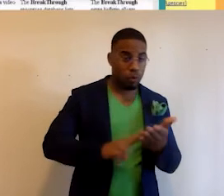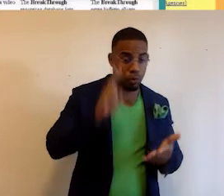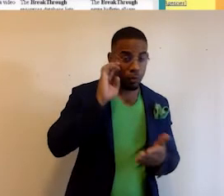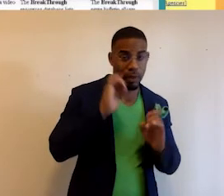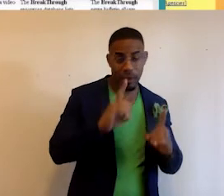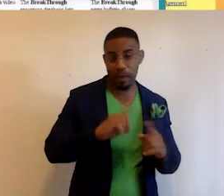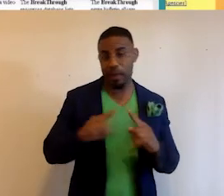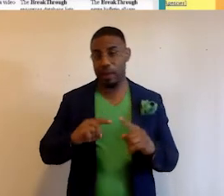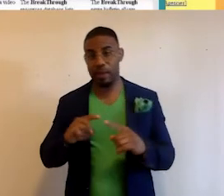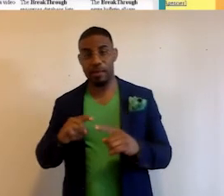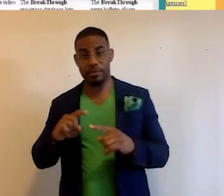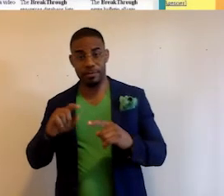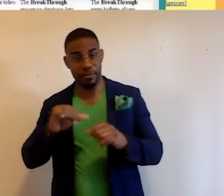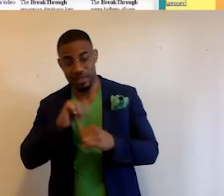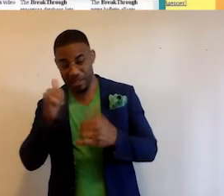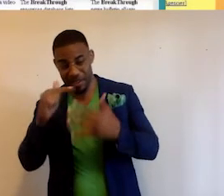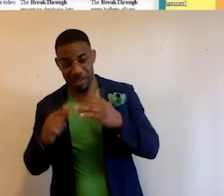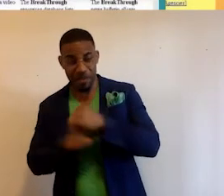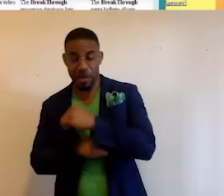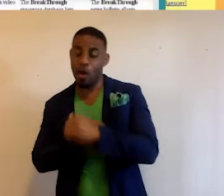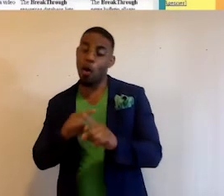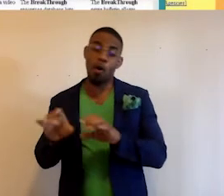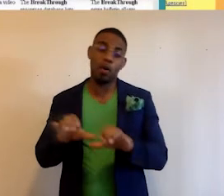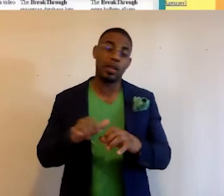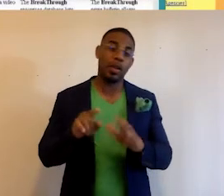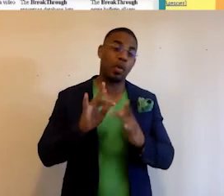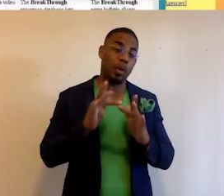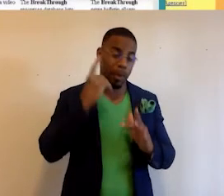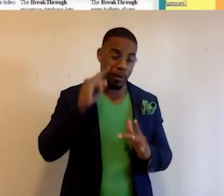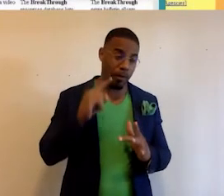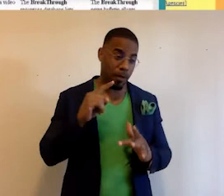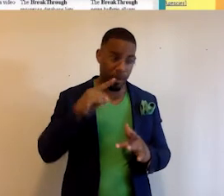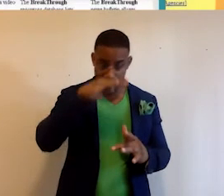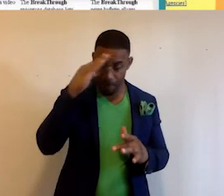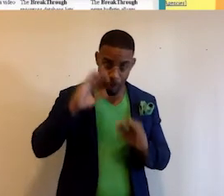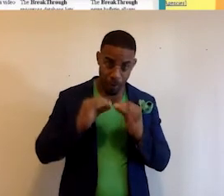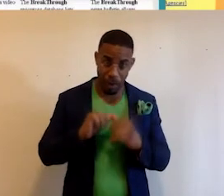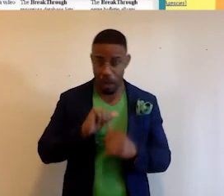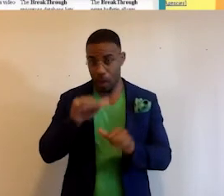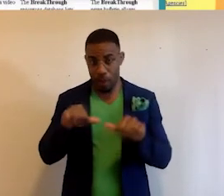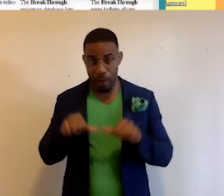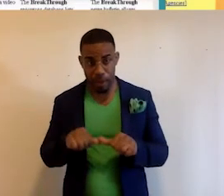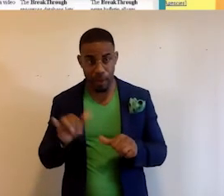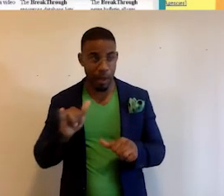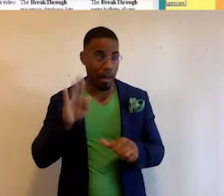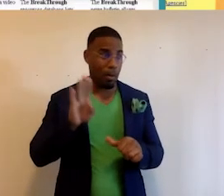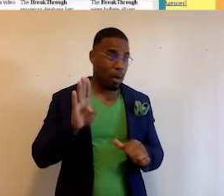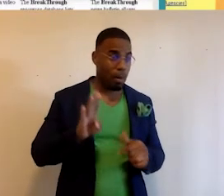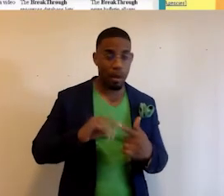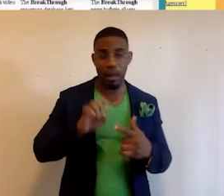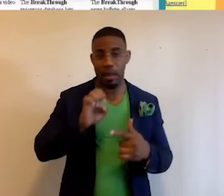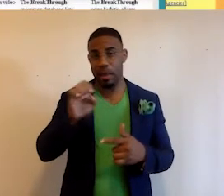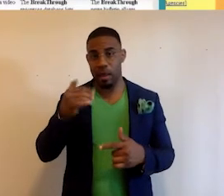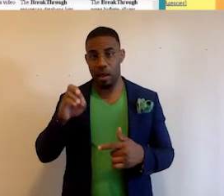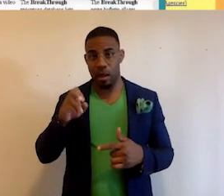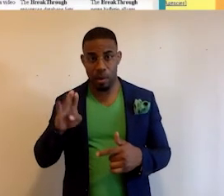Education, and the Nellie Mae Education Foundation. We also did the websites for Black organizations in other areas like Baltimore's East Harbor